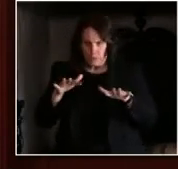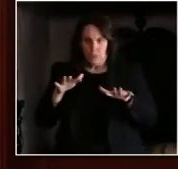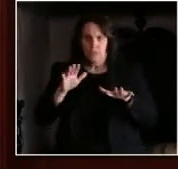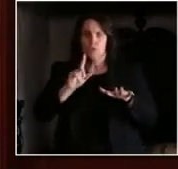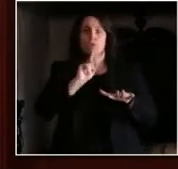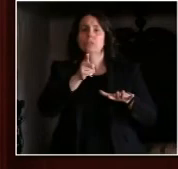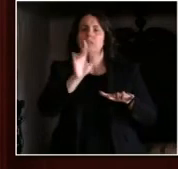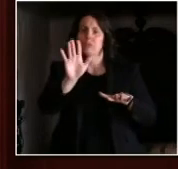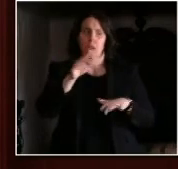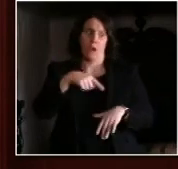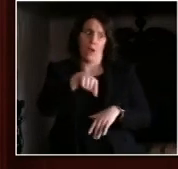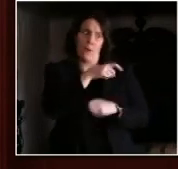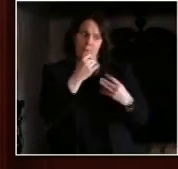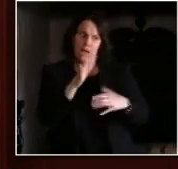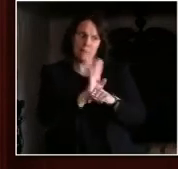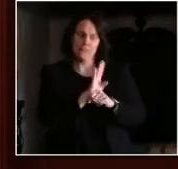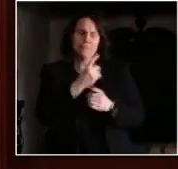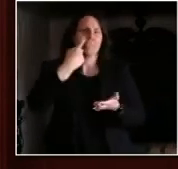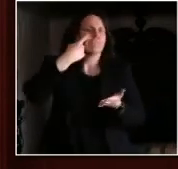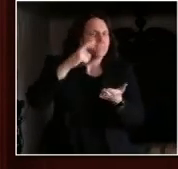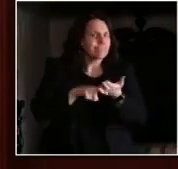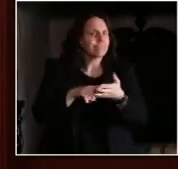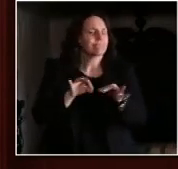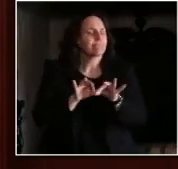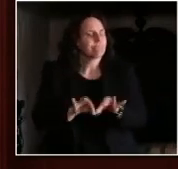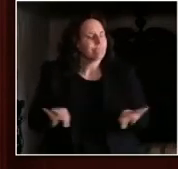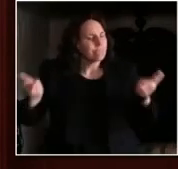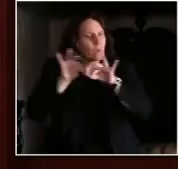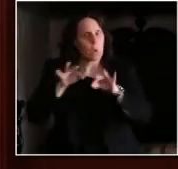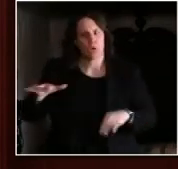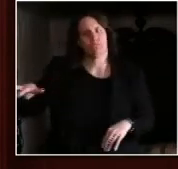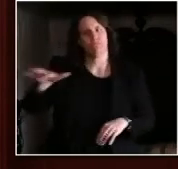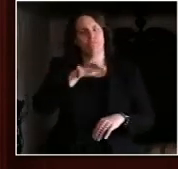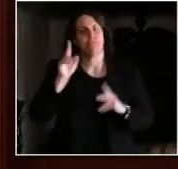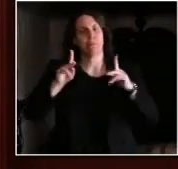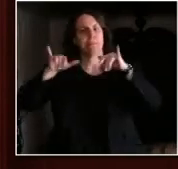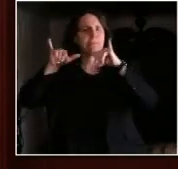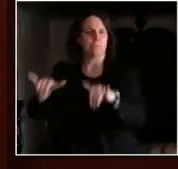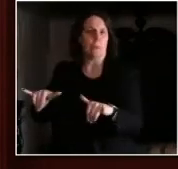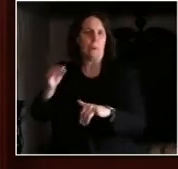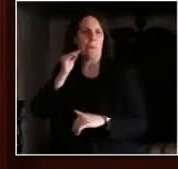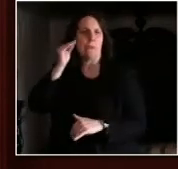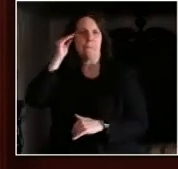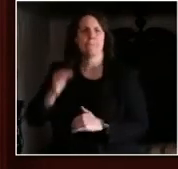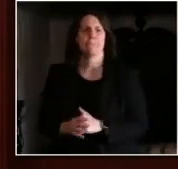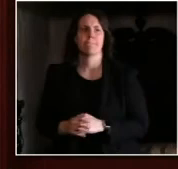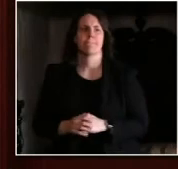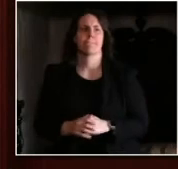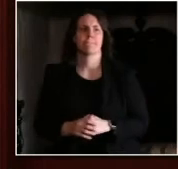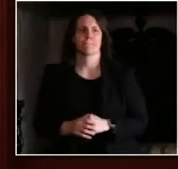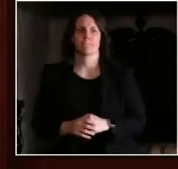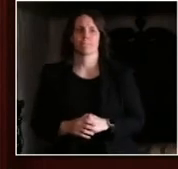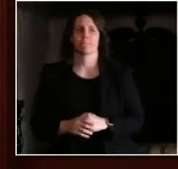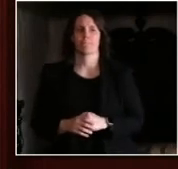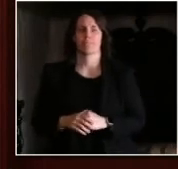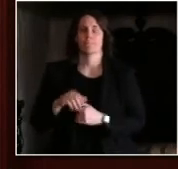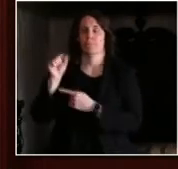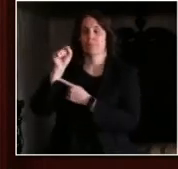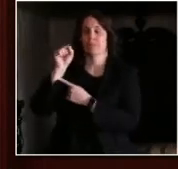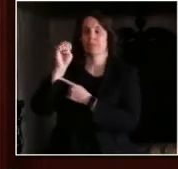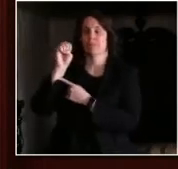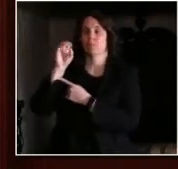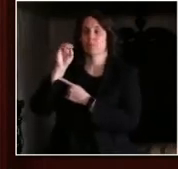do the right thing. And finally, we've connected with many businesses and the State Emergency Operations Center to help with